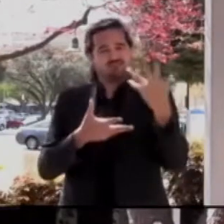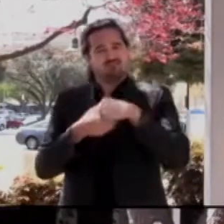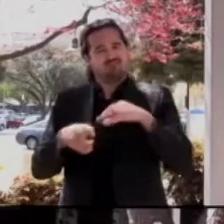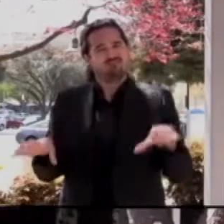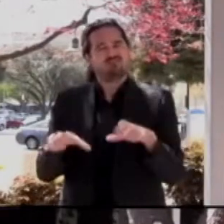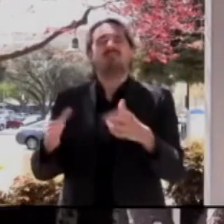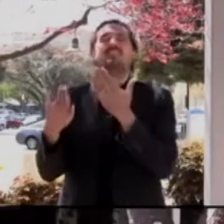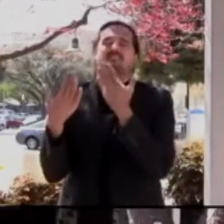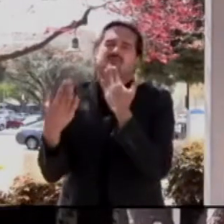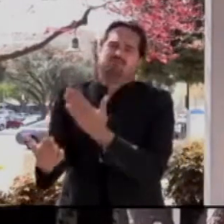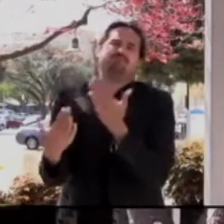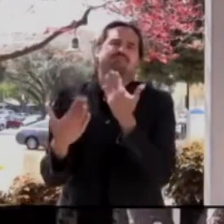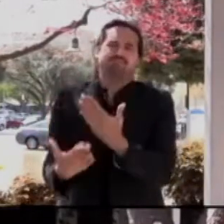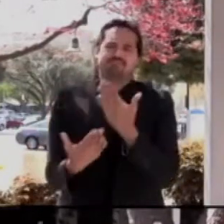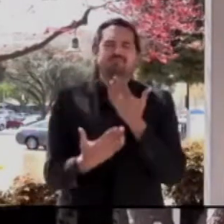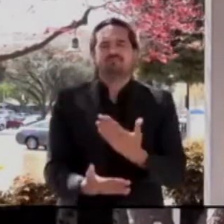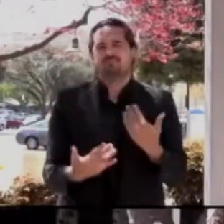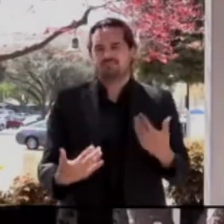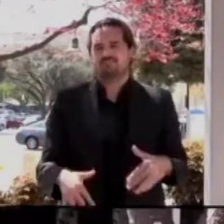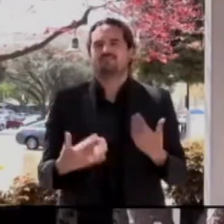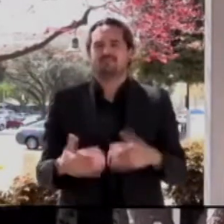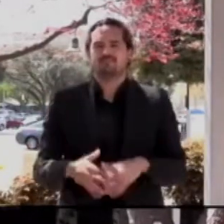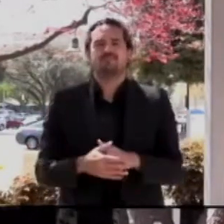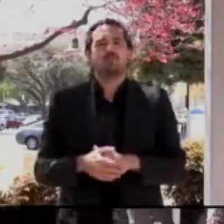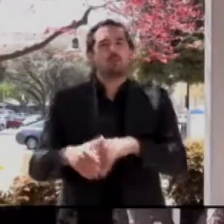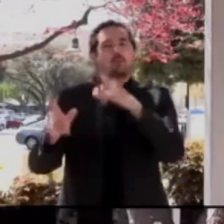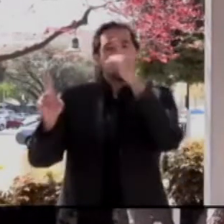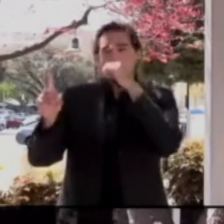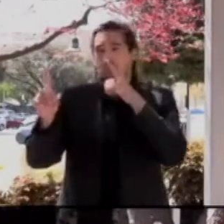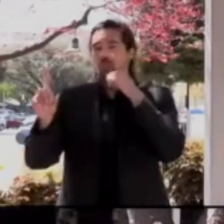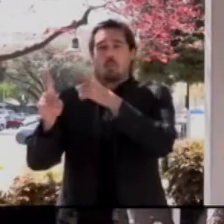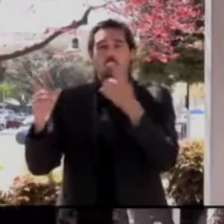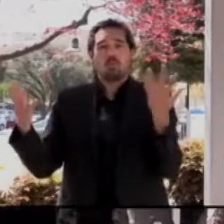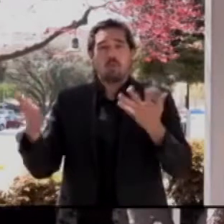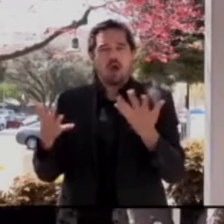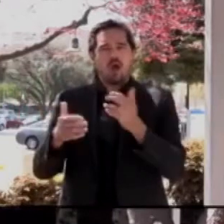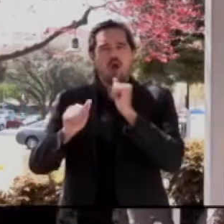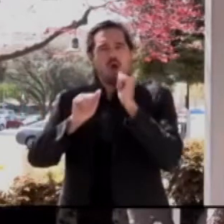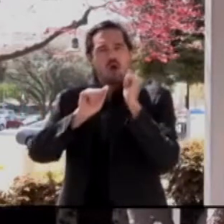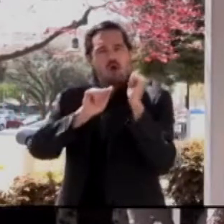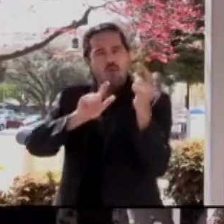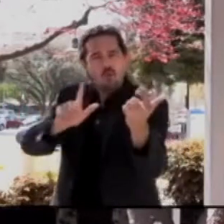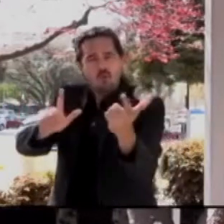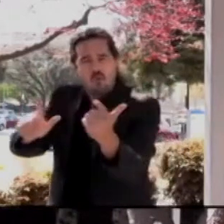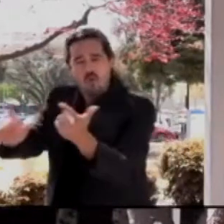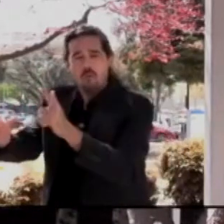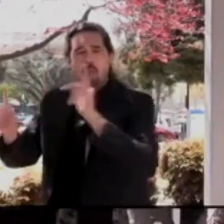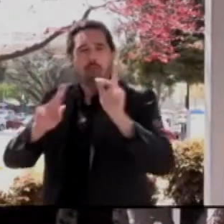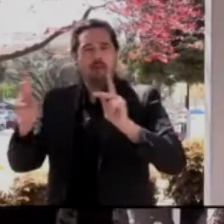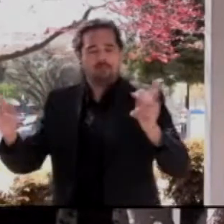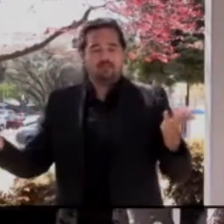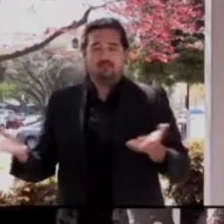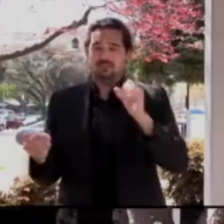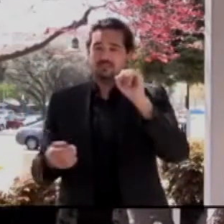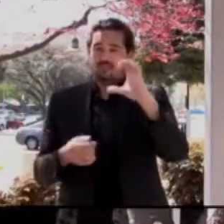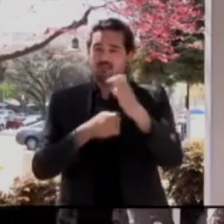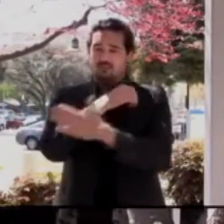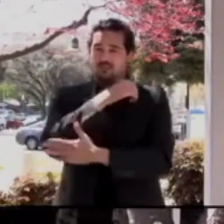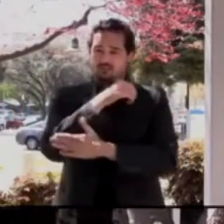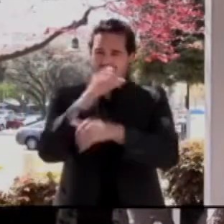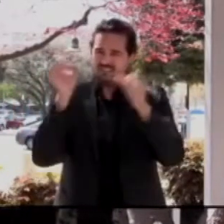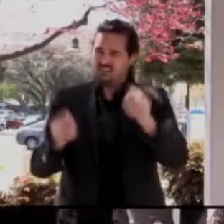as many people in our community across the finish line as possible, and we have to do it recognizing that we need everybody to get vaccinated.